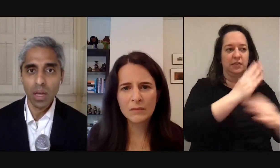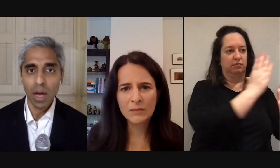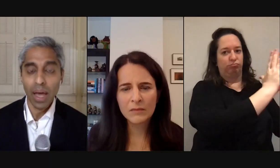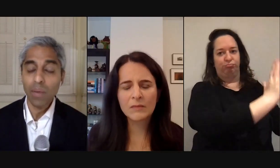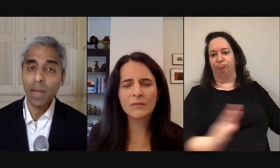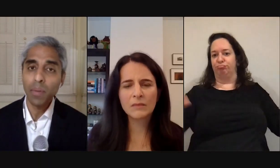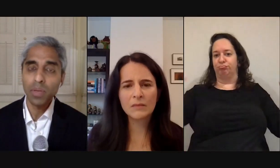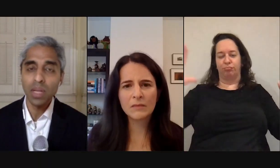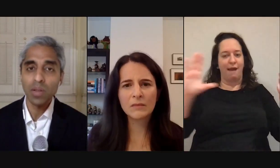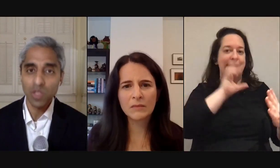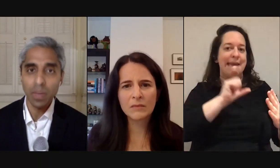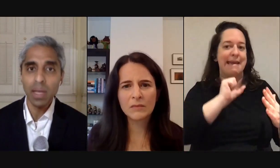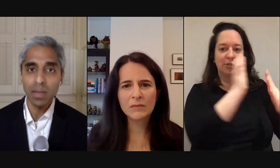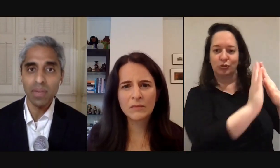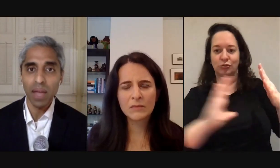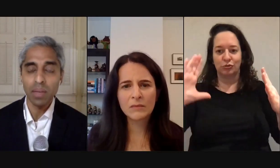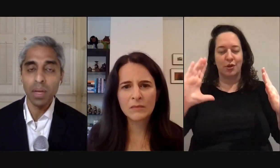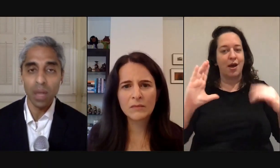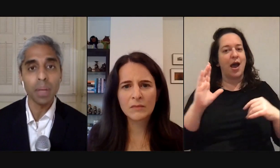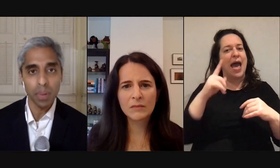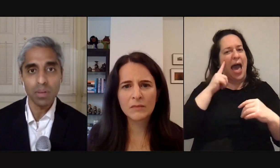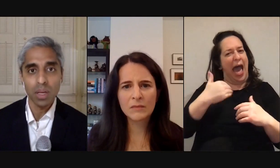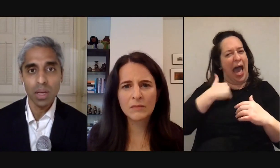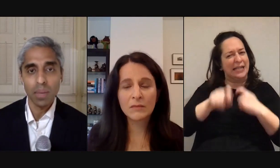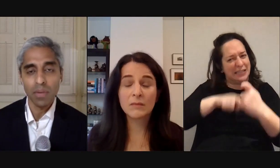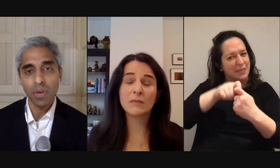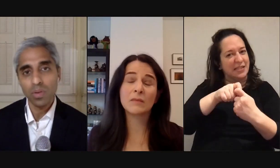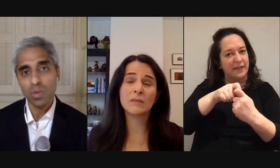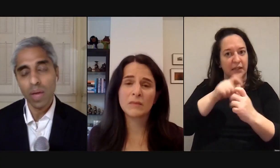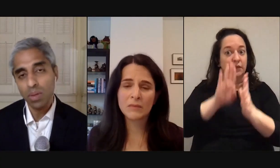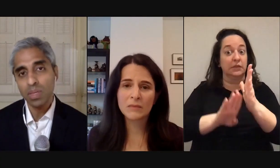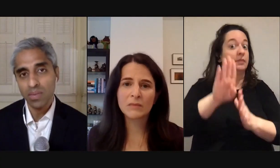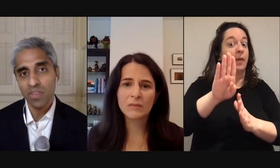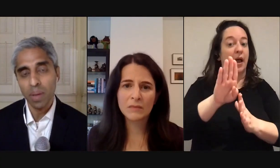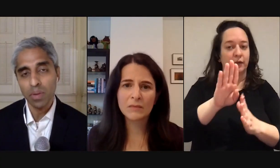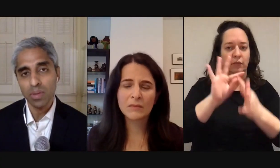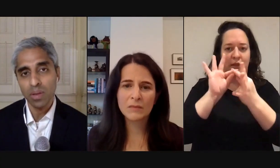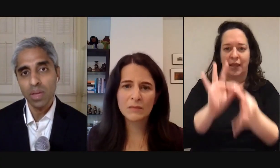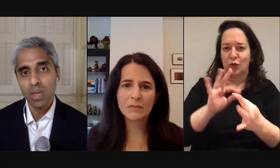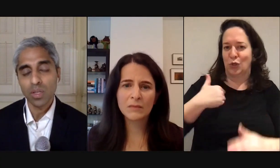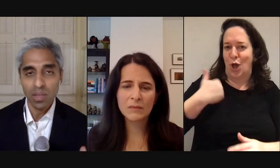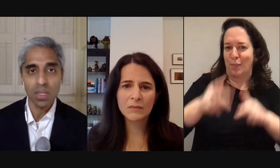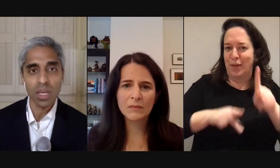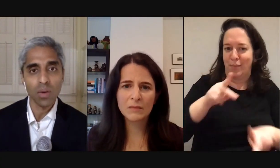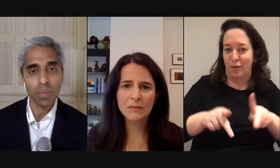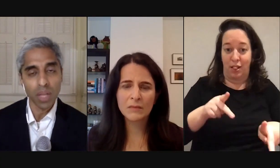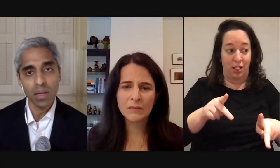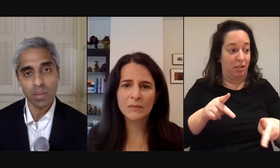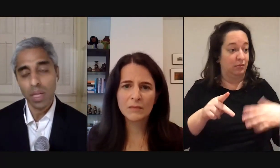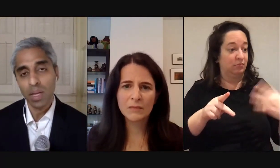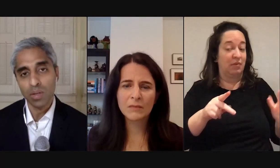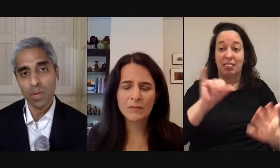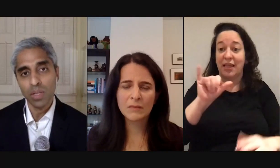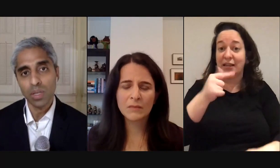span and it had a particular spike in fact among young people among folks who count themselves as members of gen z or